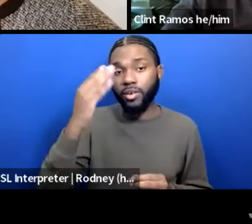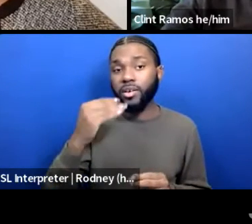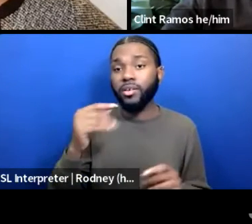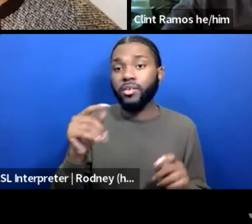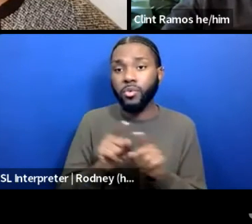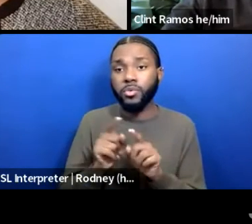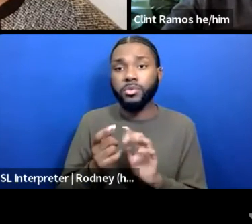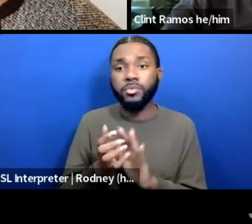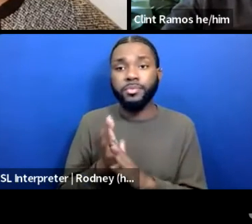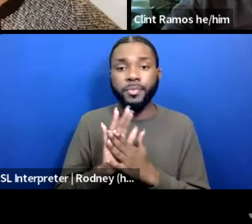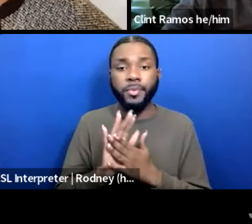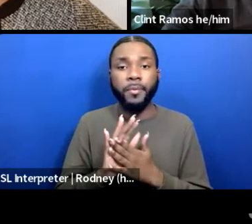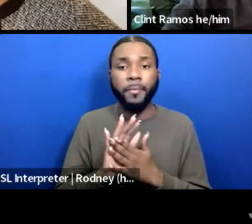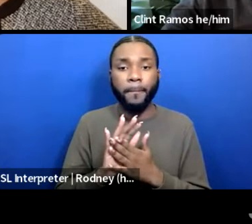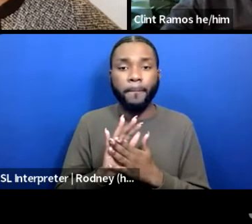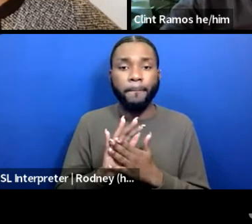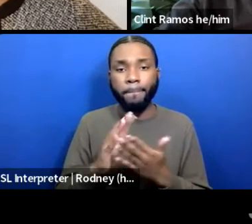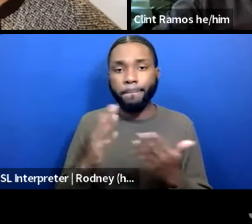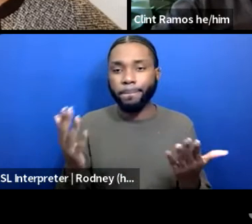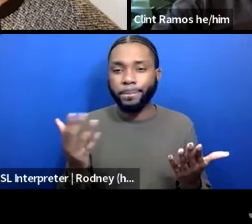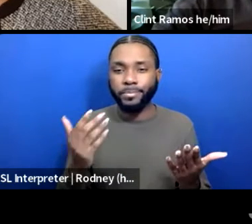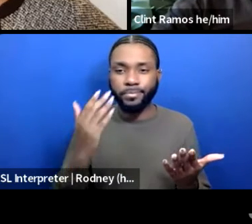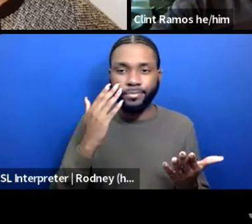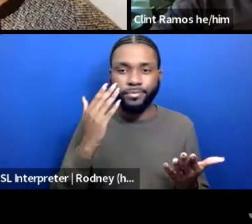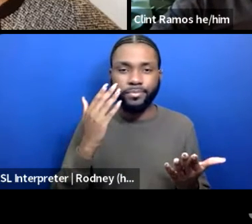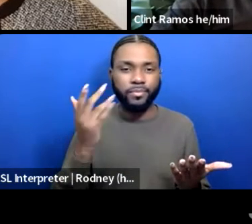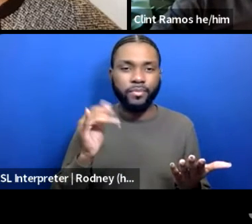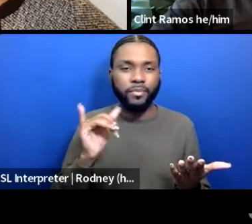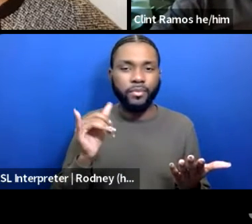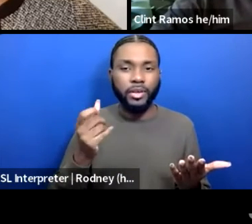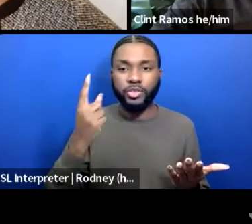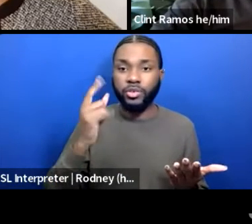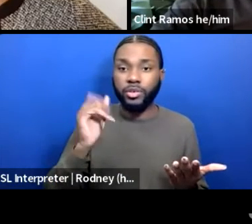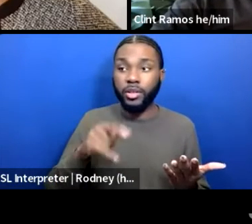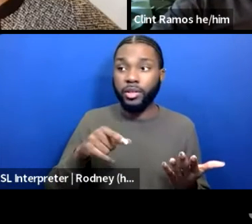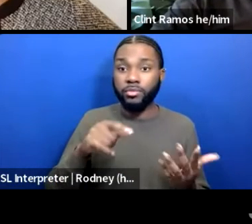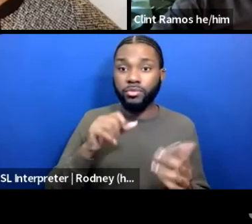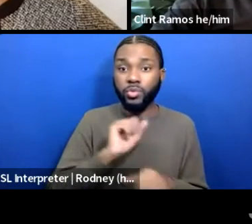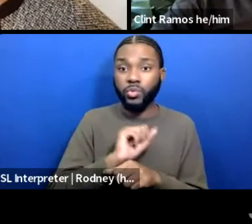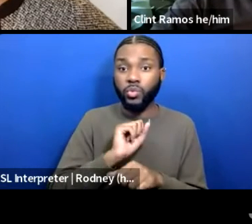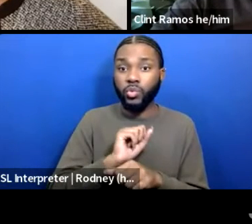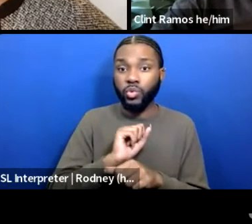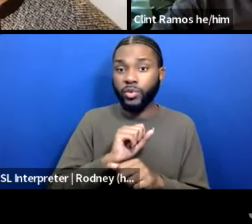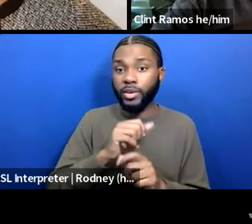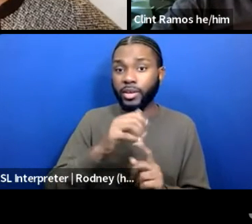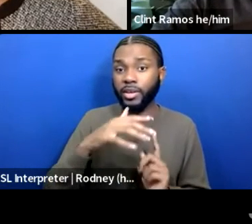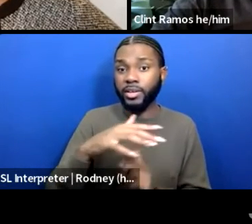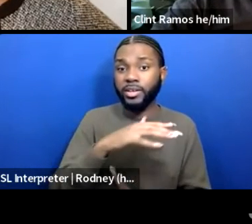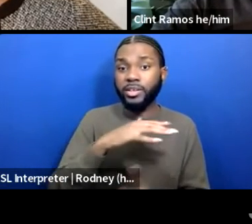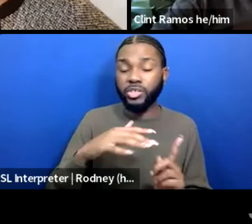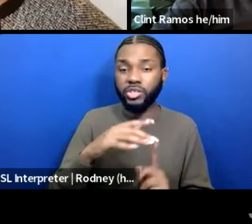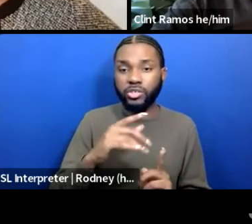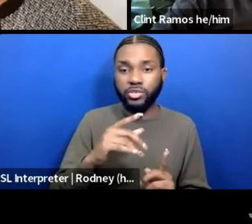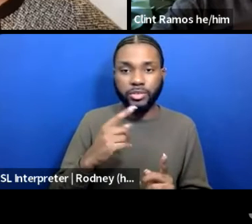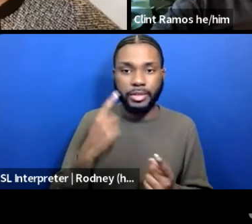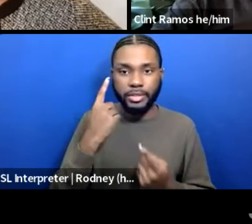you know, understand these working conditions take into account more than just money.